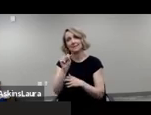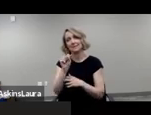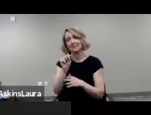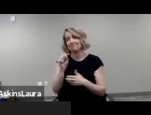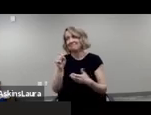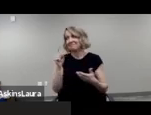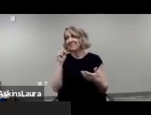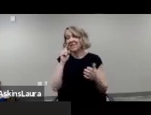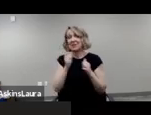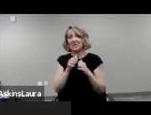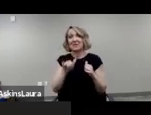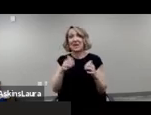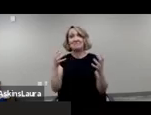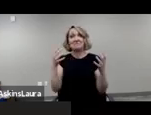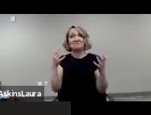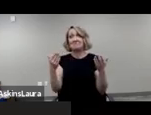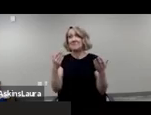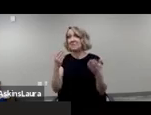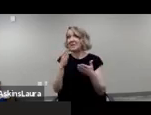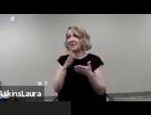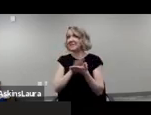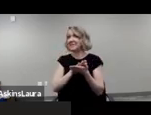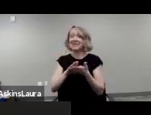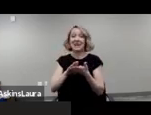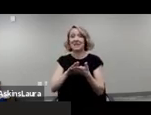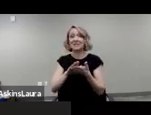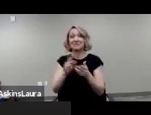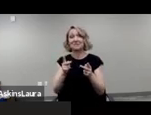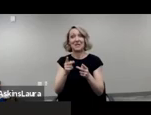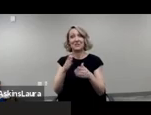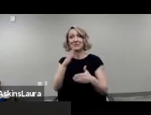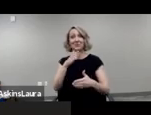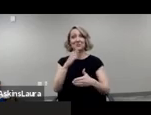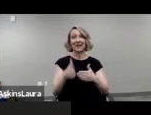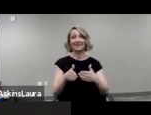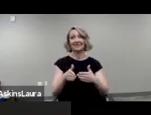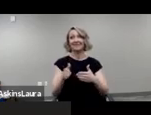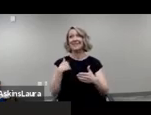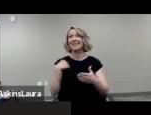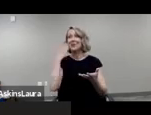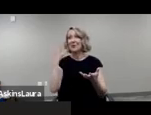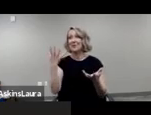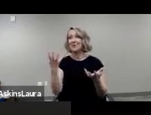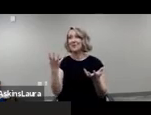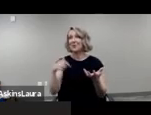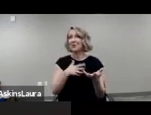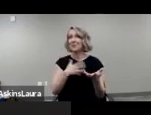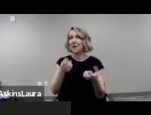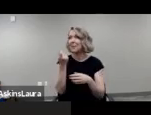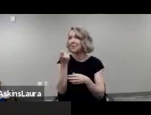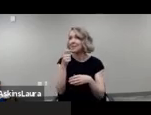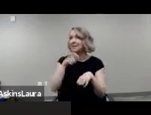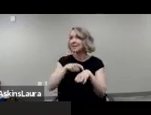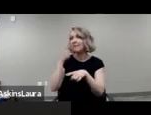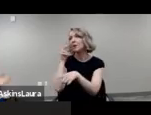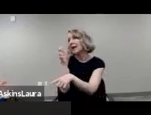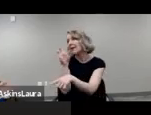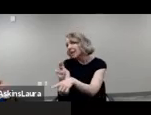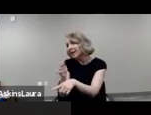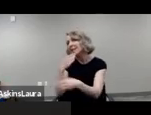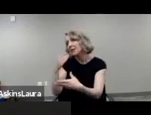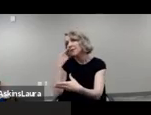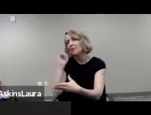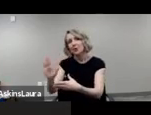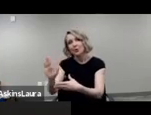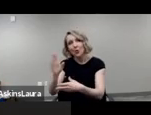that maybe would be a nice place for closure and i know we want to leave a little bit time for kevin thank you kevin for all your hard work